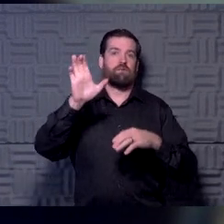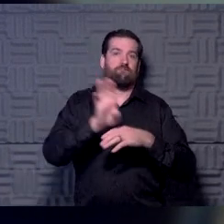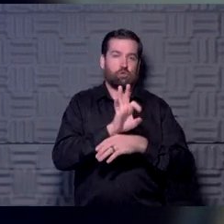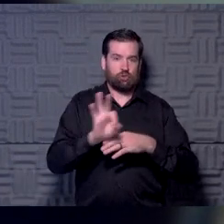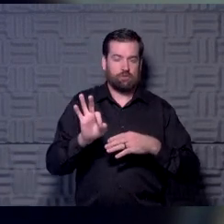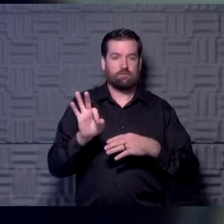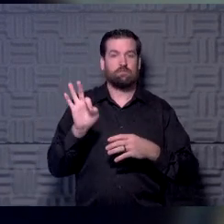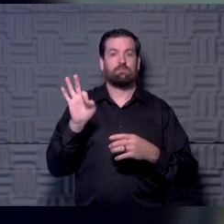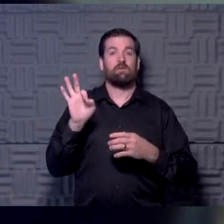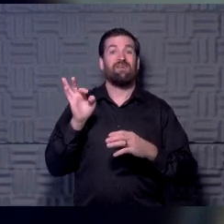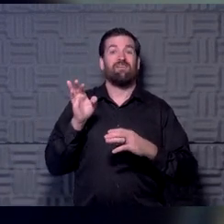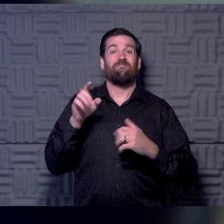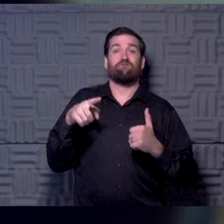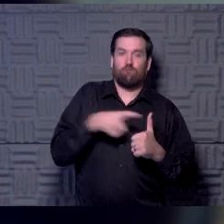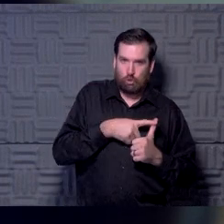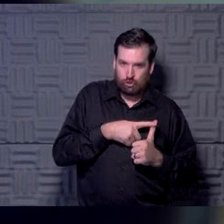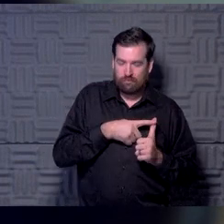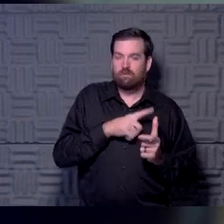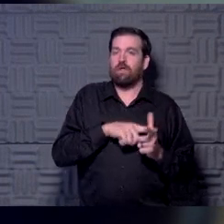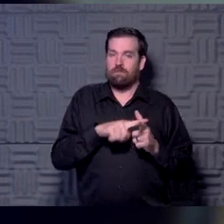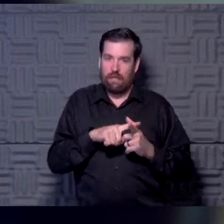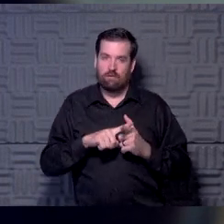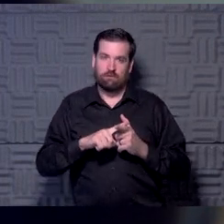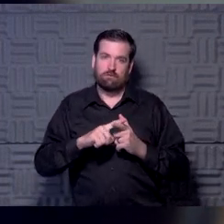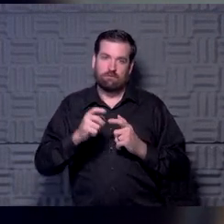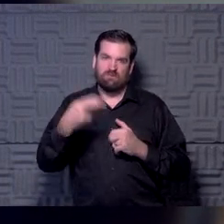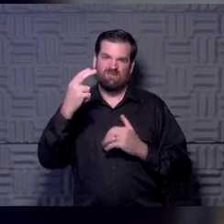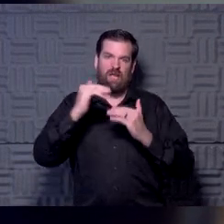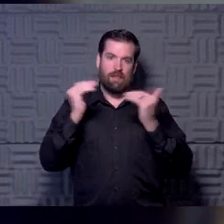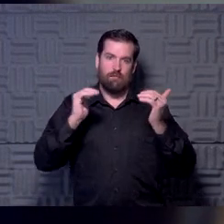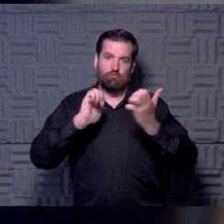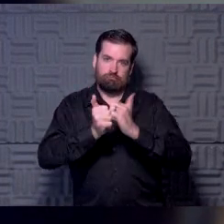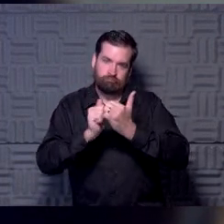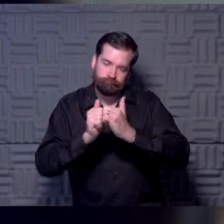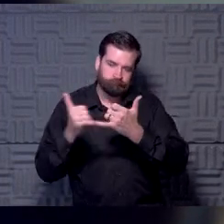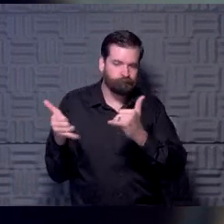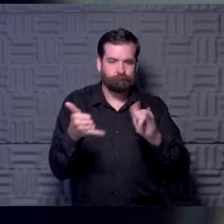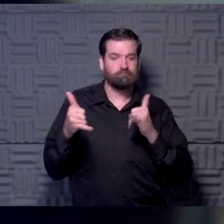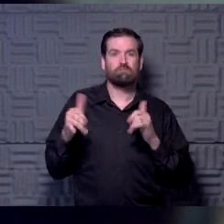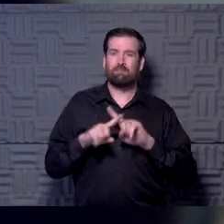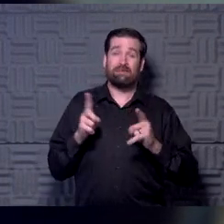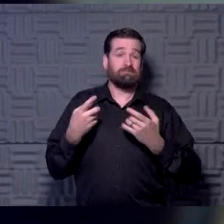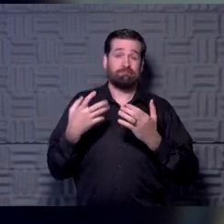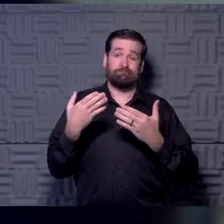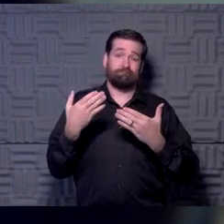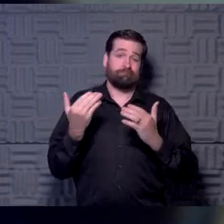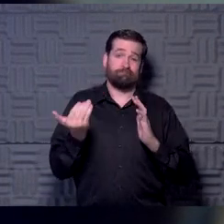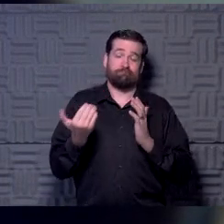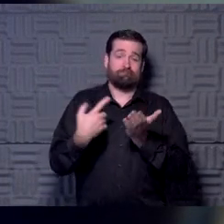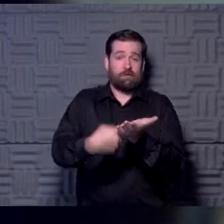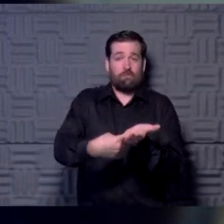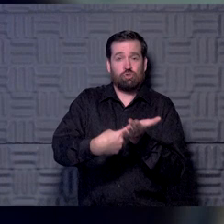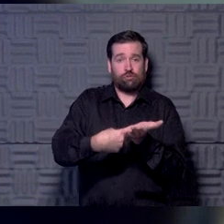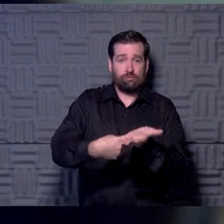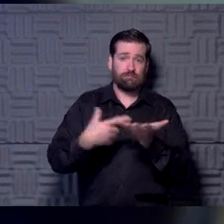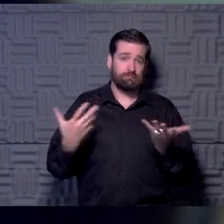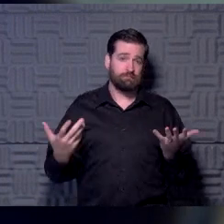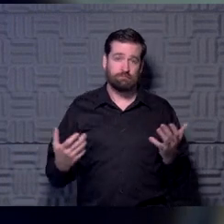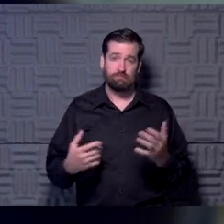athletic event. But, you know, again, we would have to sort of share that conversation and decide